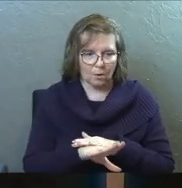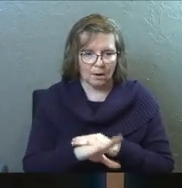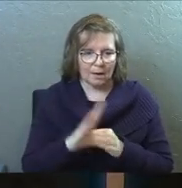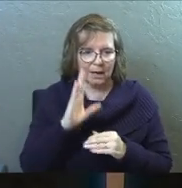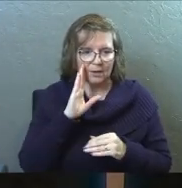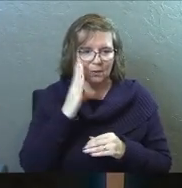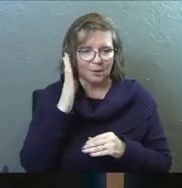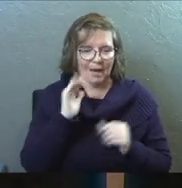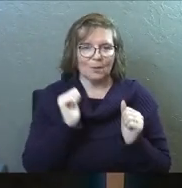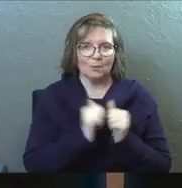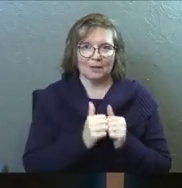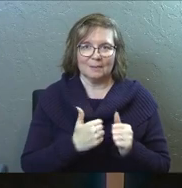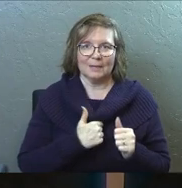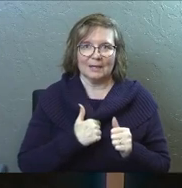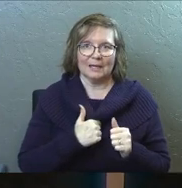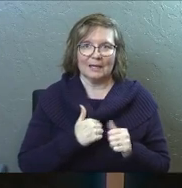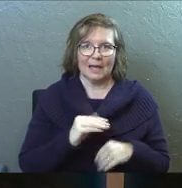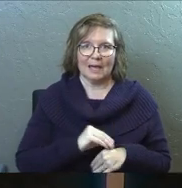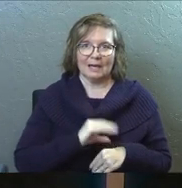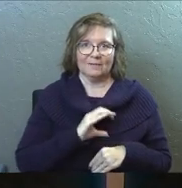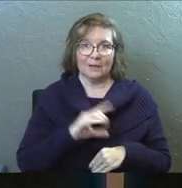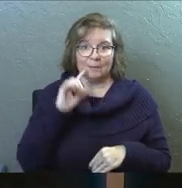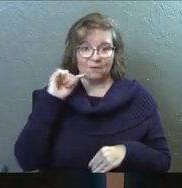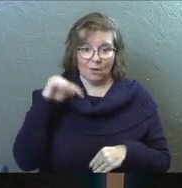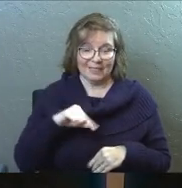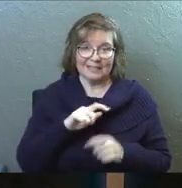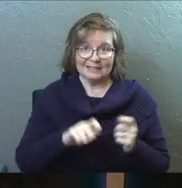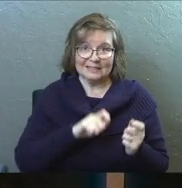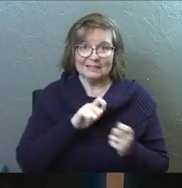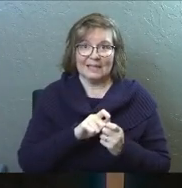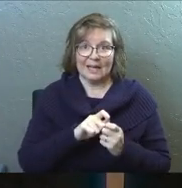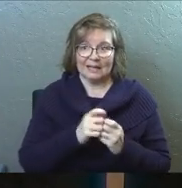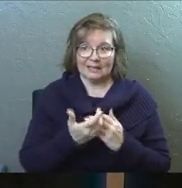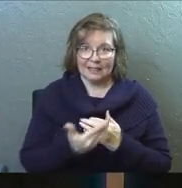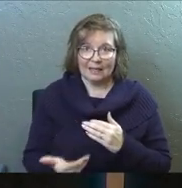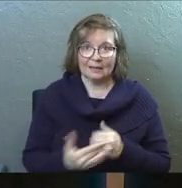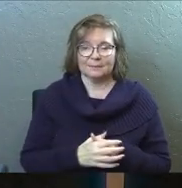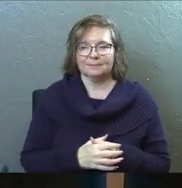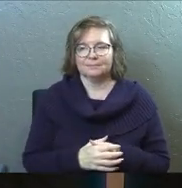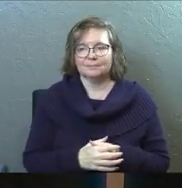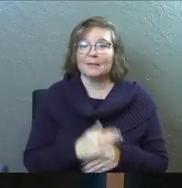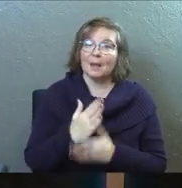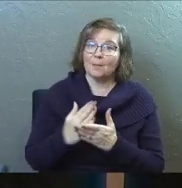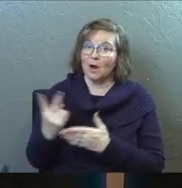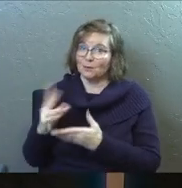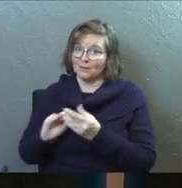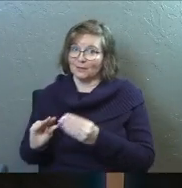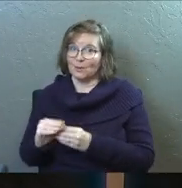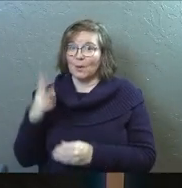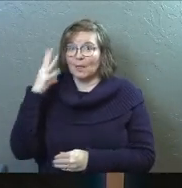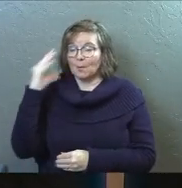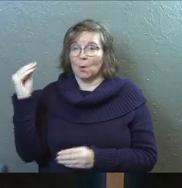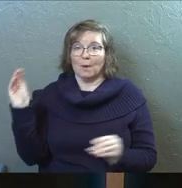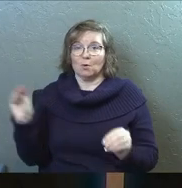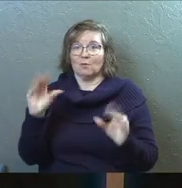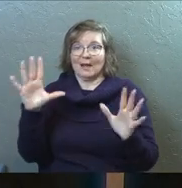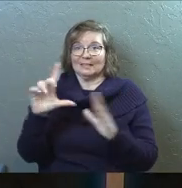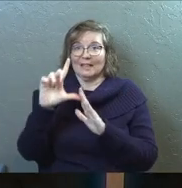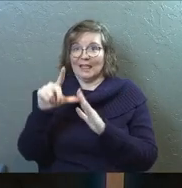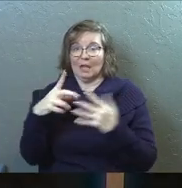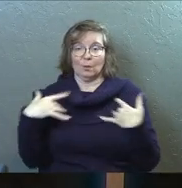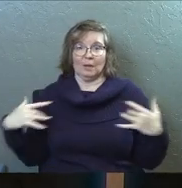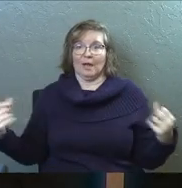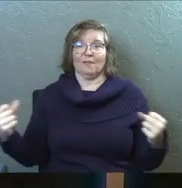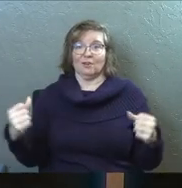I knew God's with me. He's filled me for this exact thing. And part two of that story is the boy miraculously